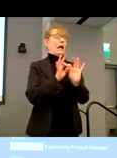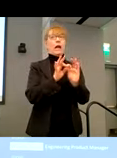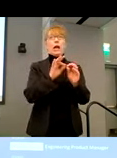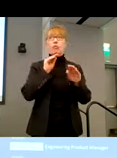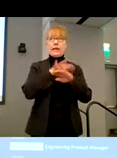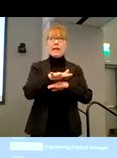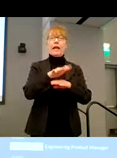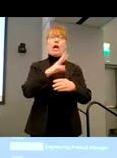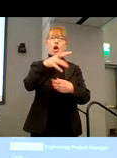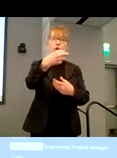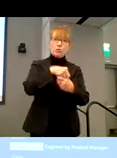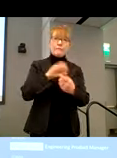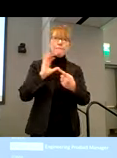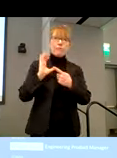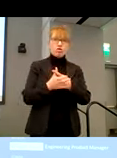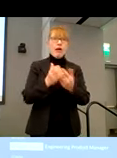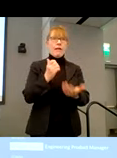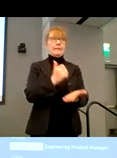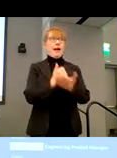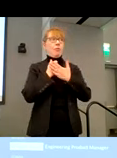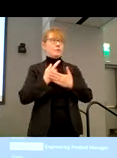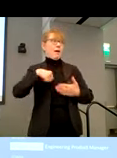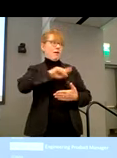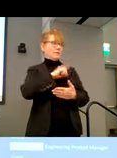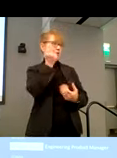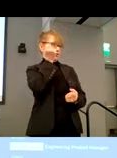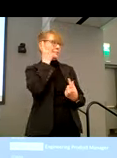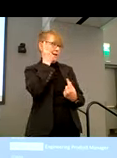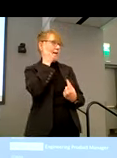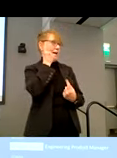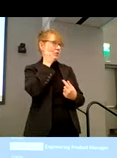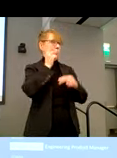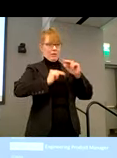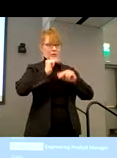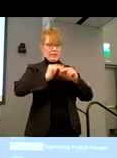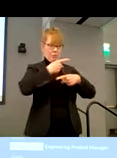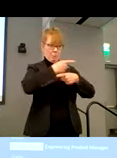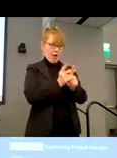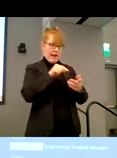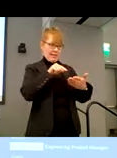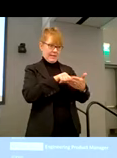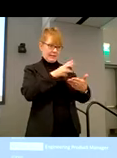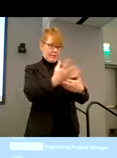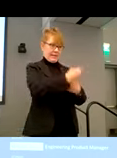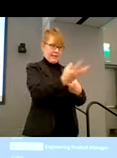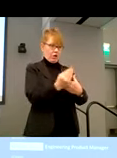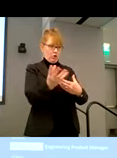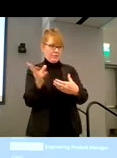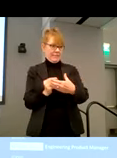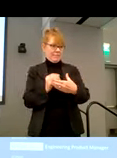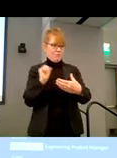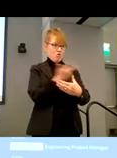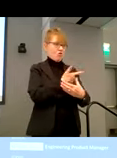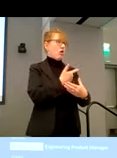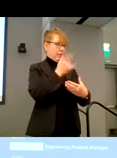culture has really helped us understand, uh, what building an, uh, inclusive product is like. Um, and, uh, we're building